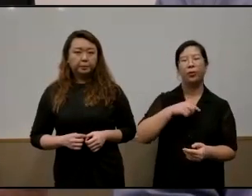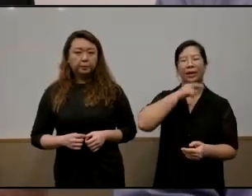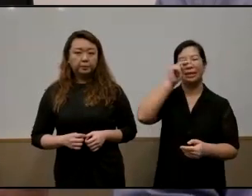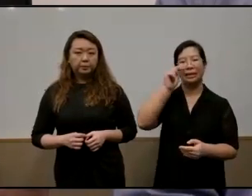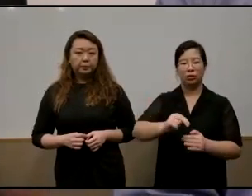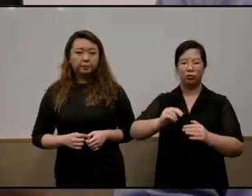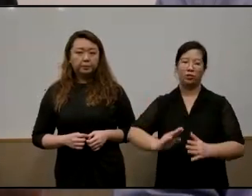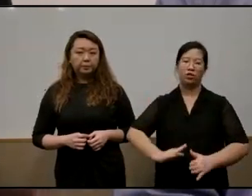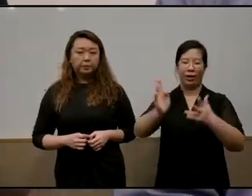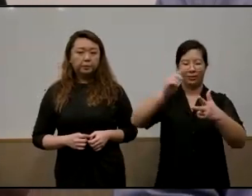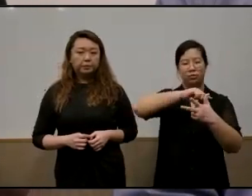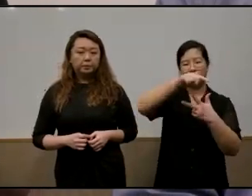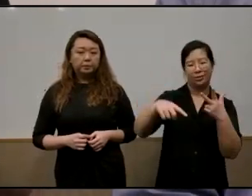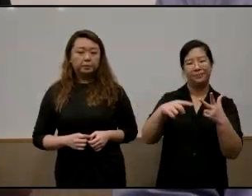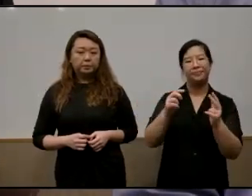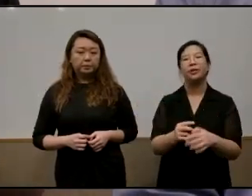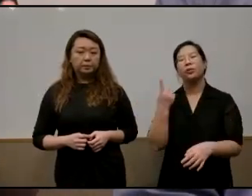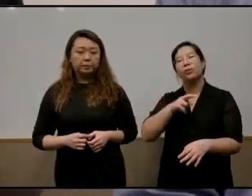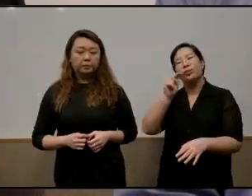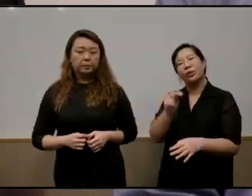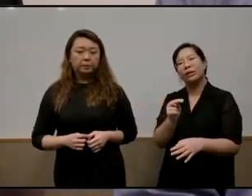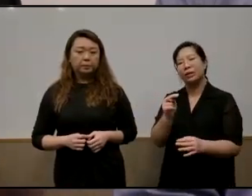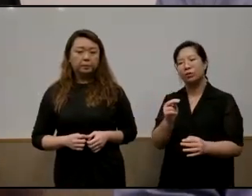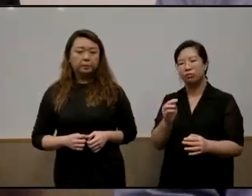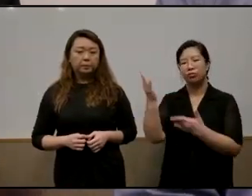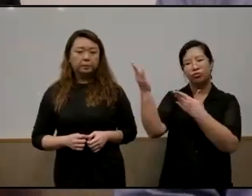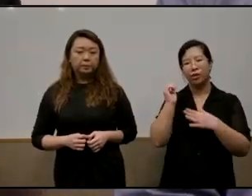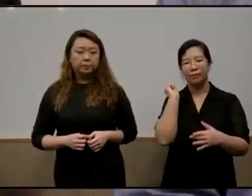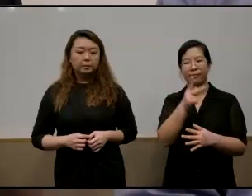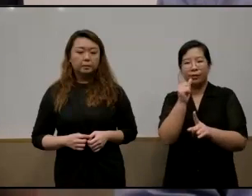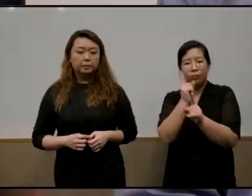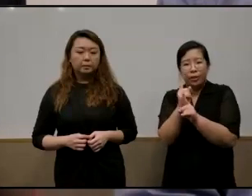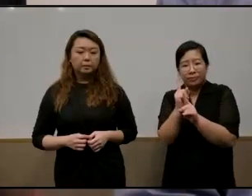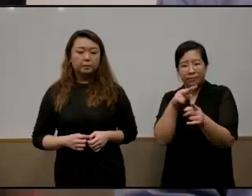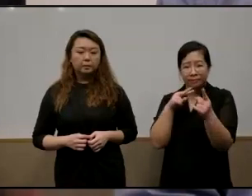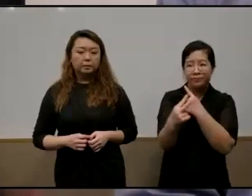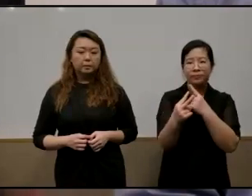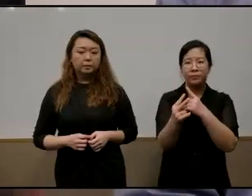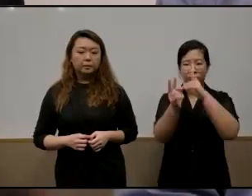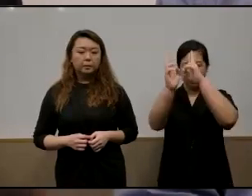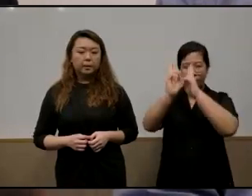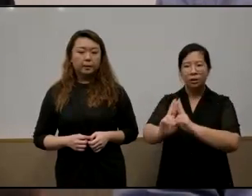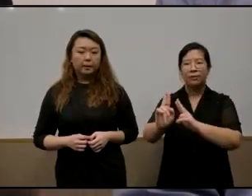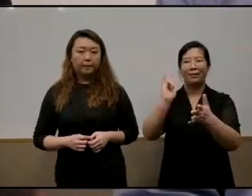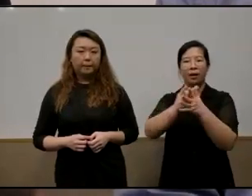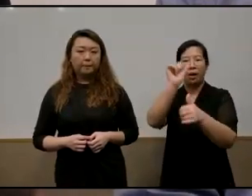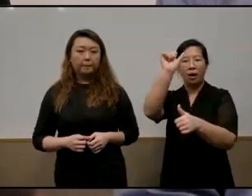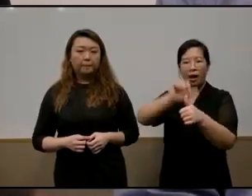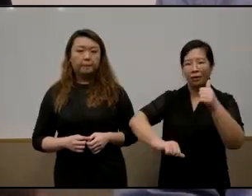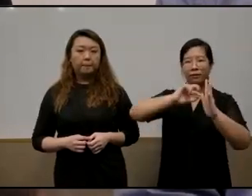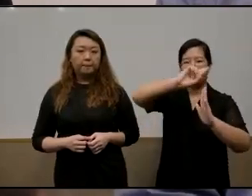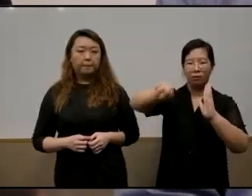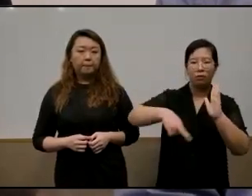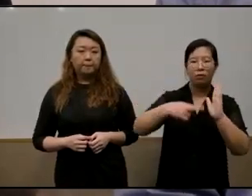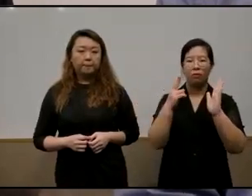this we need to bring back the right perspective we need to respect that every role got to be